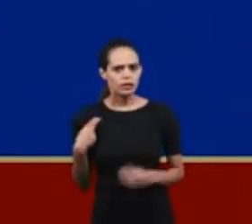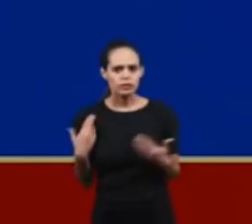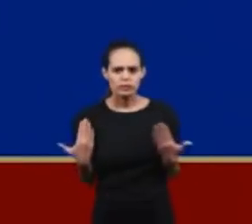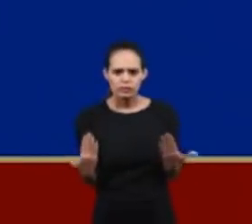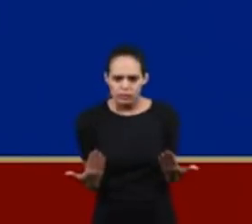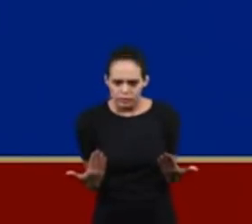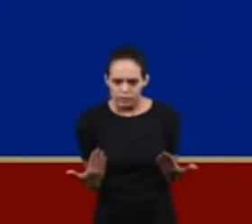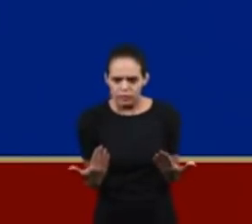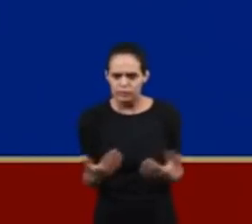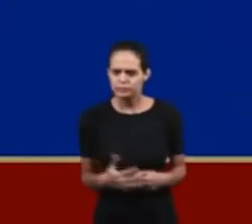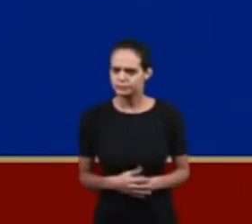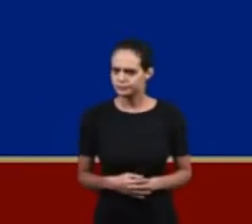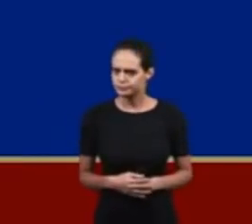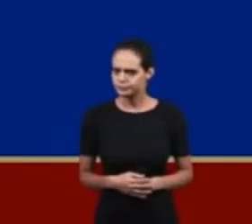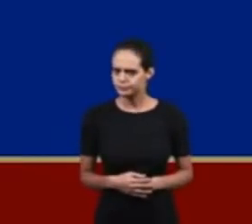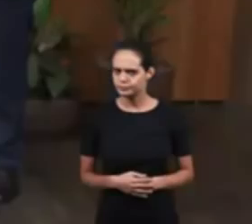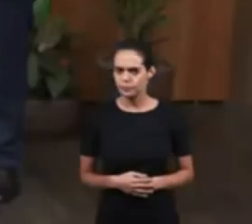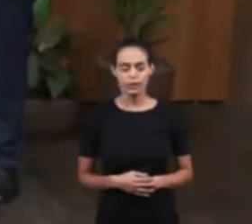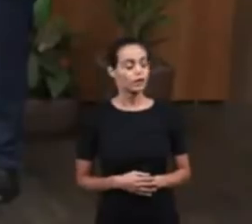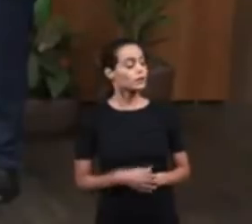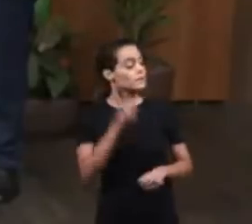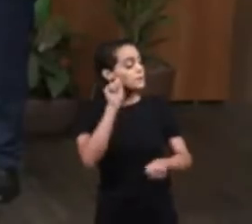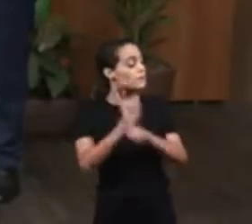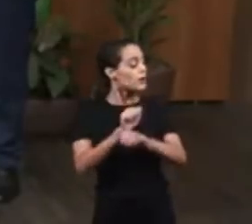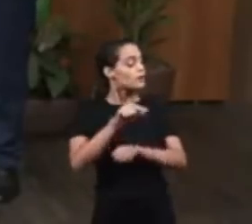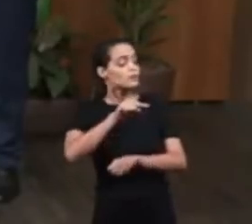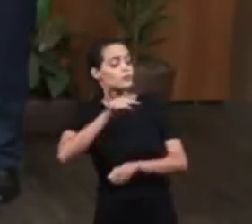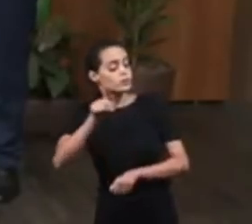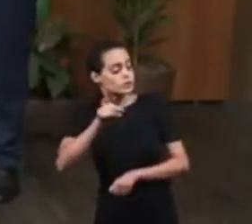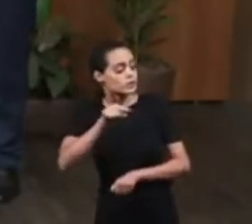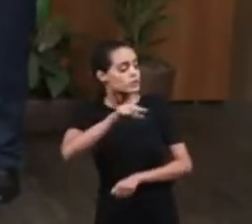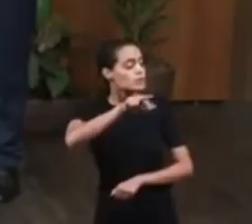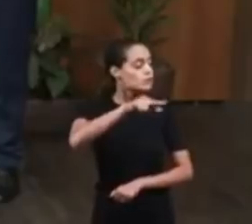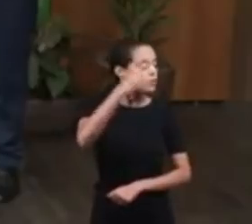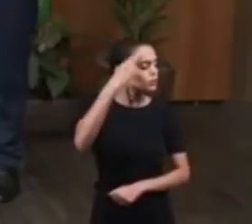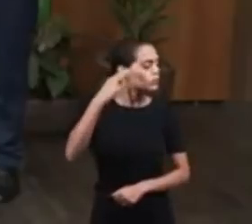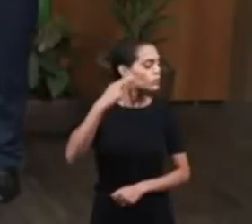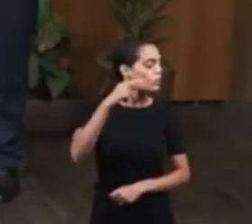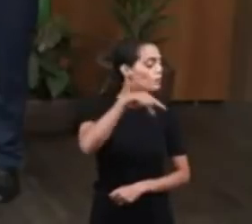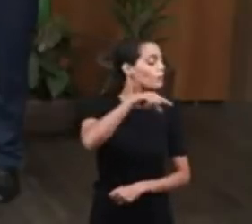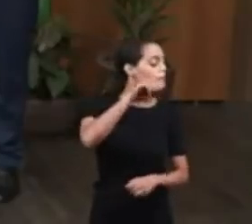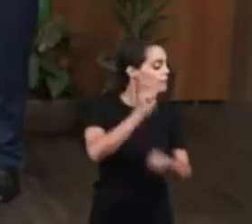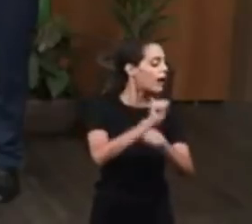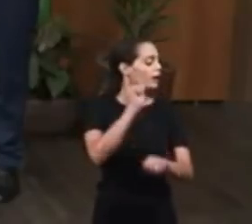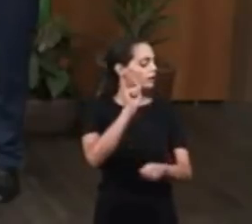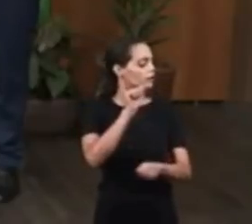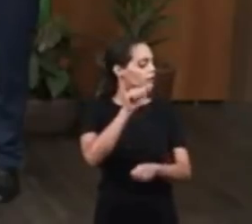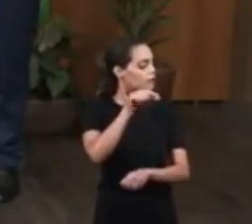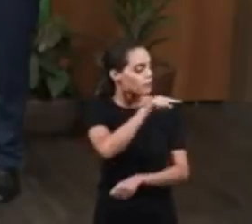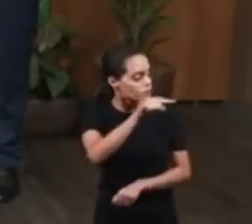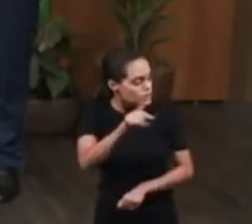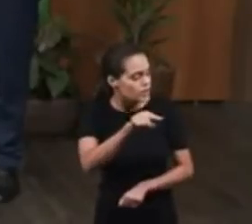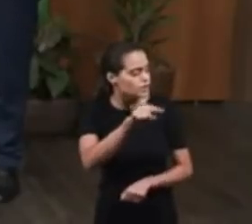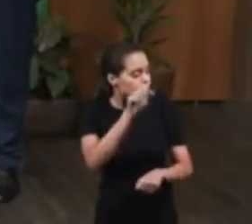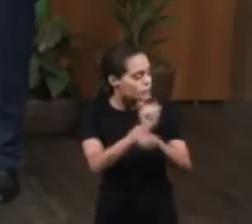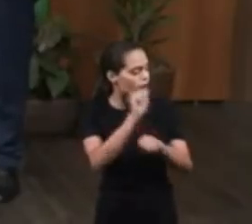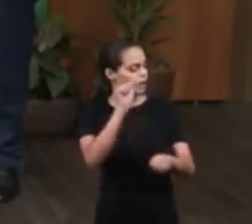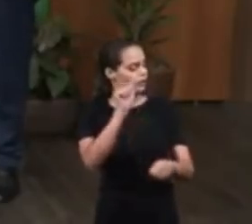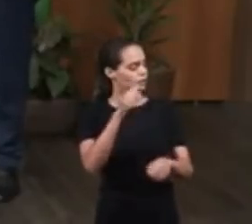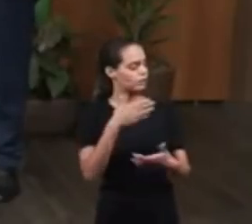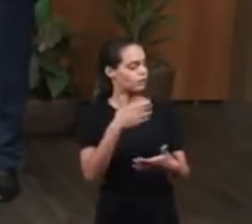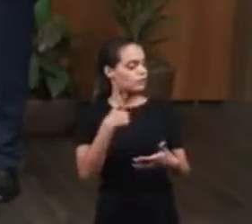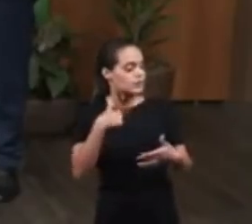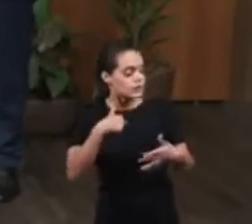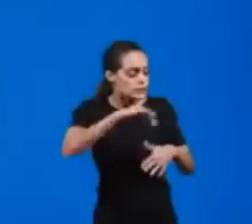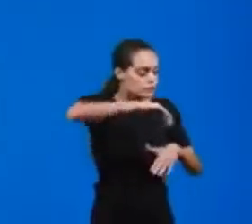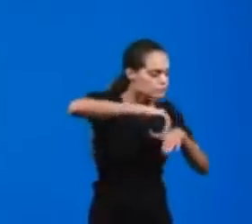servant approached his brothers and inquired them about the silver cup. All of them